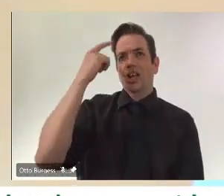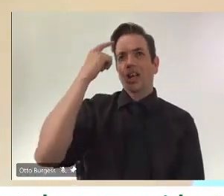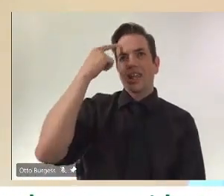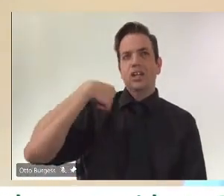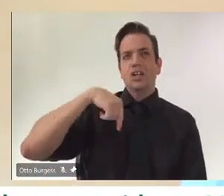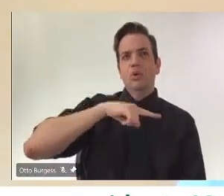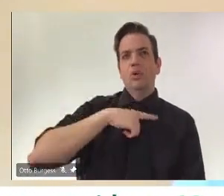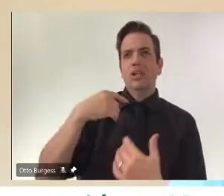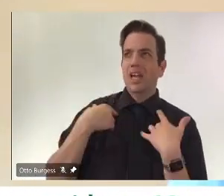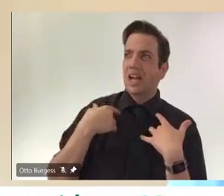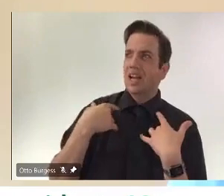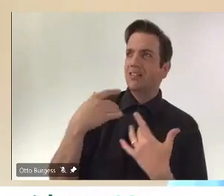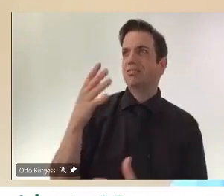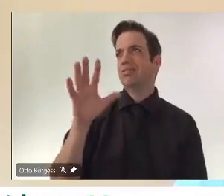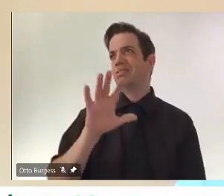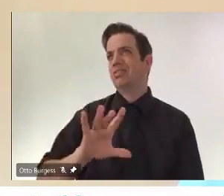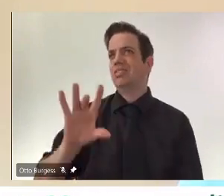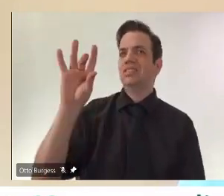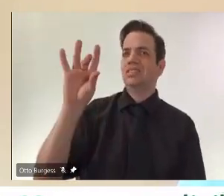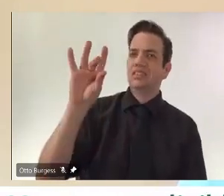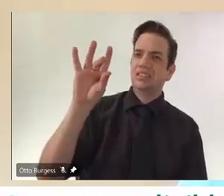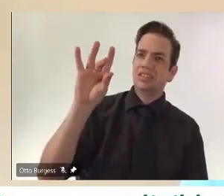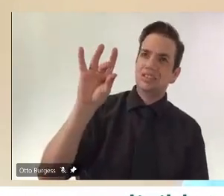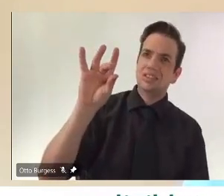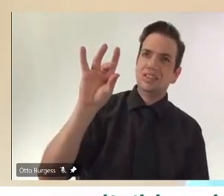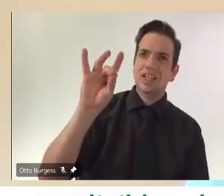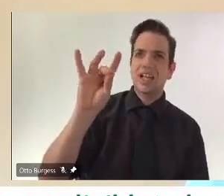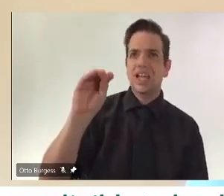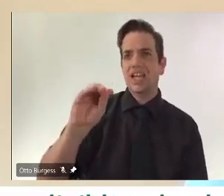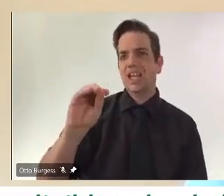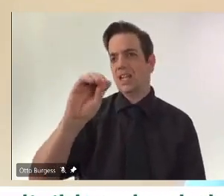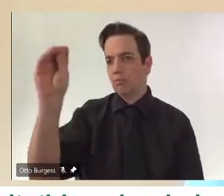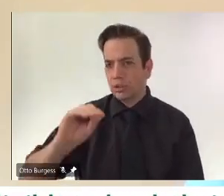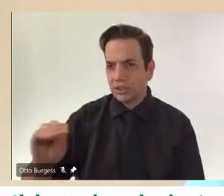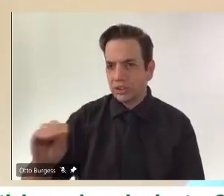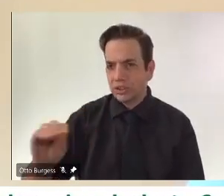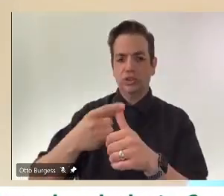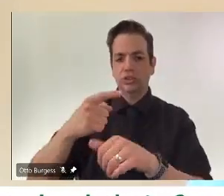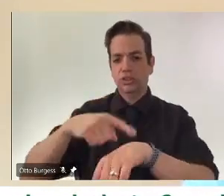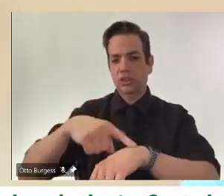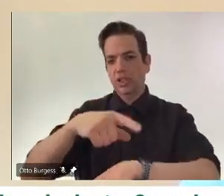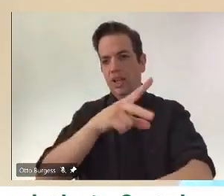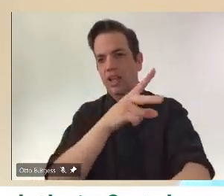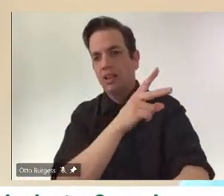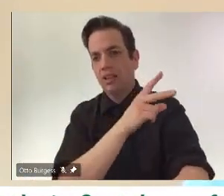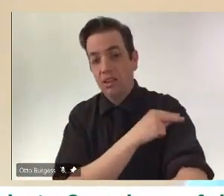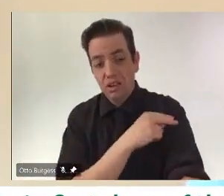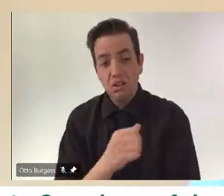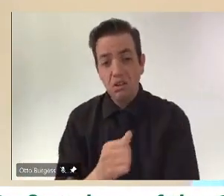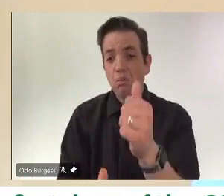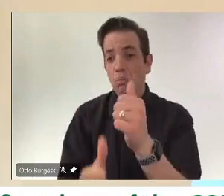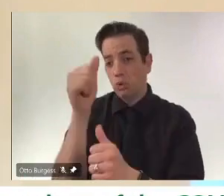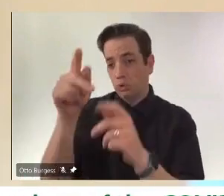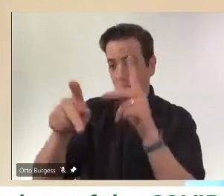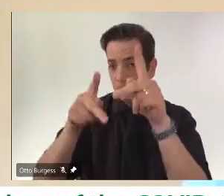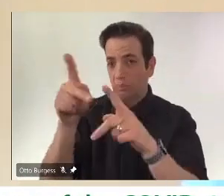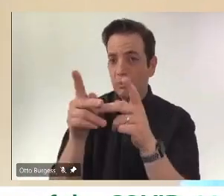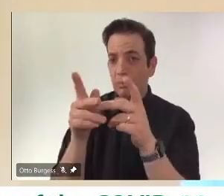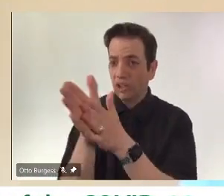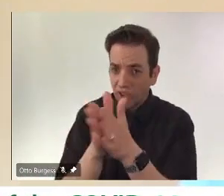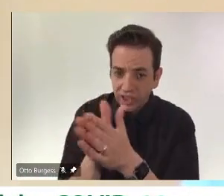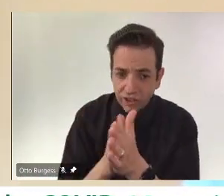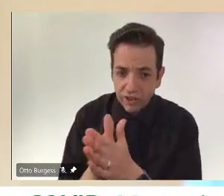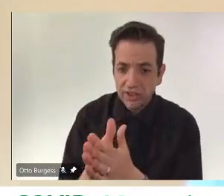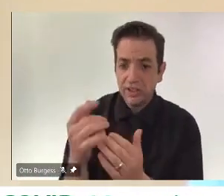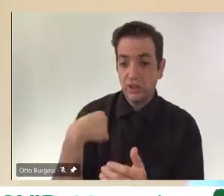shows that actually people are interested in getting vaccinated. The fact that, you know, we run out of vaccines consistently, whether it's a drive-through